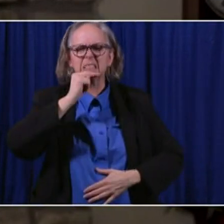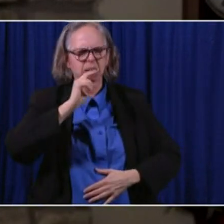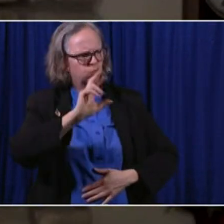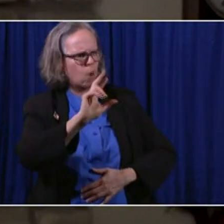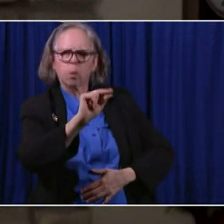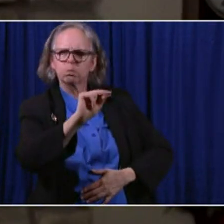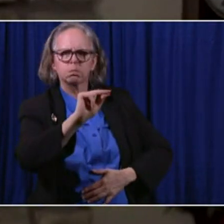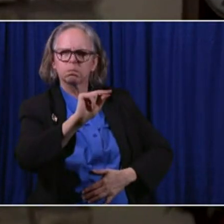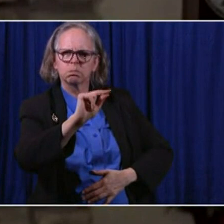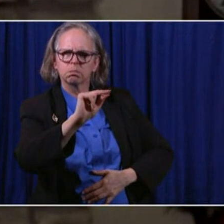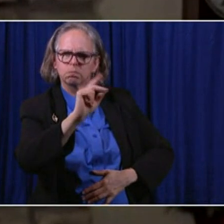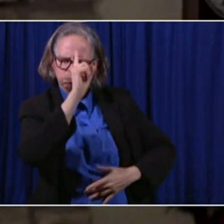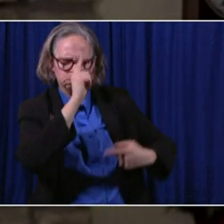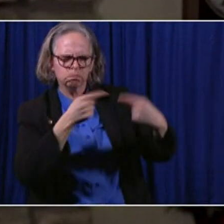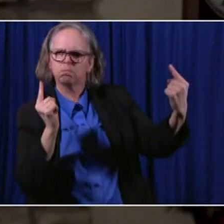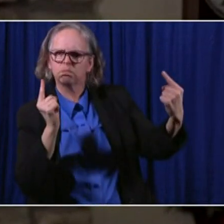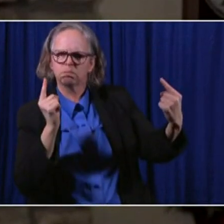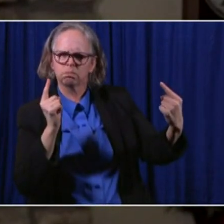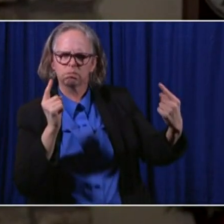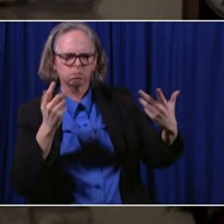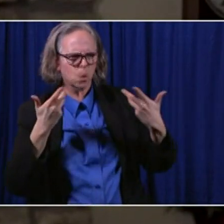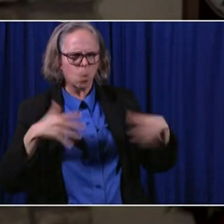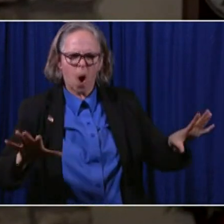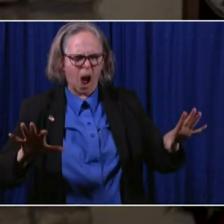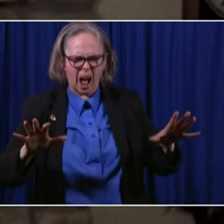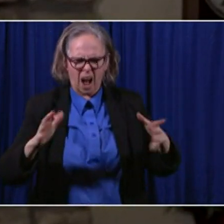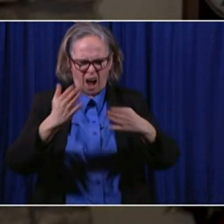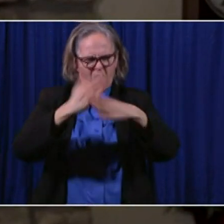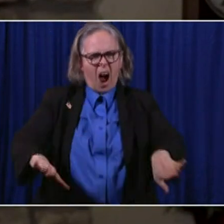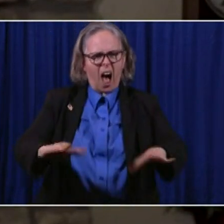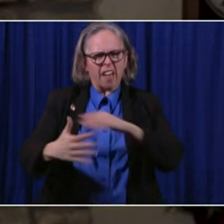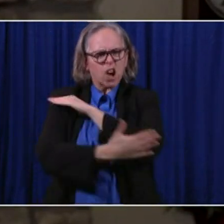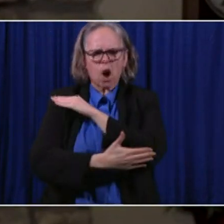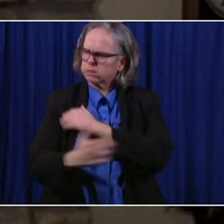It would divide the country. I won't do it.